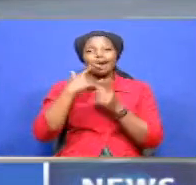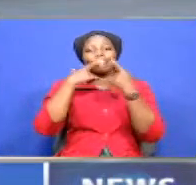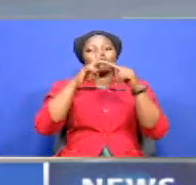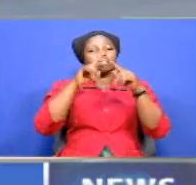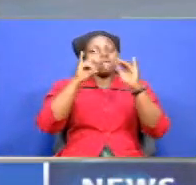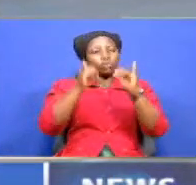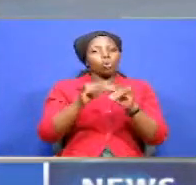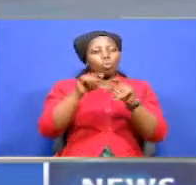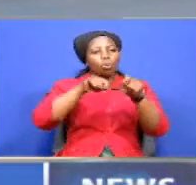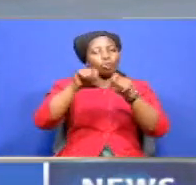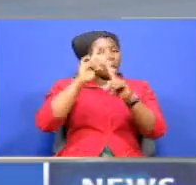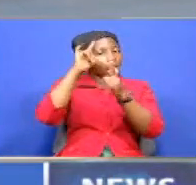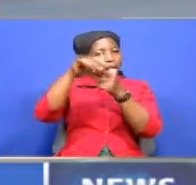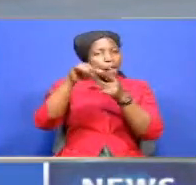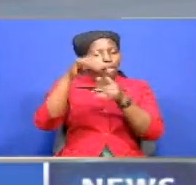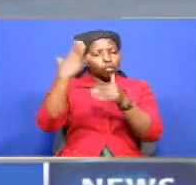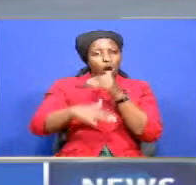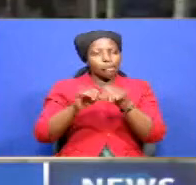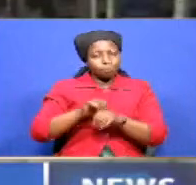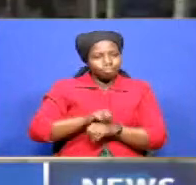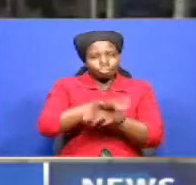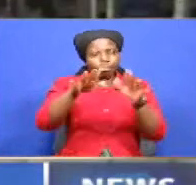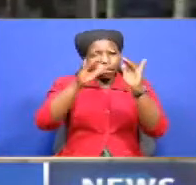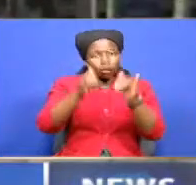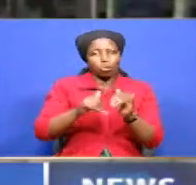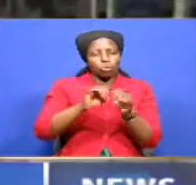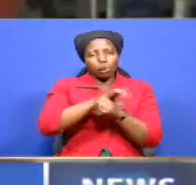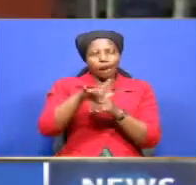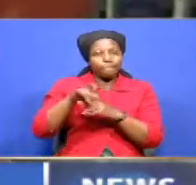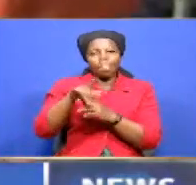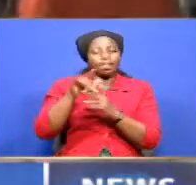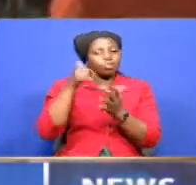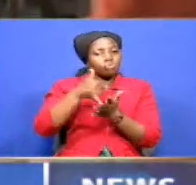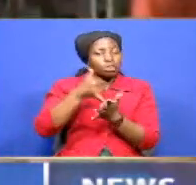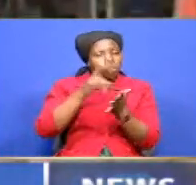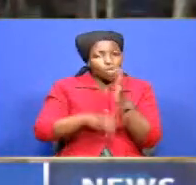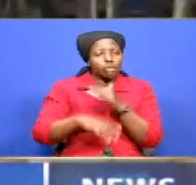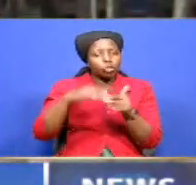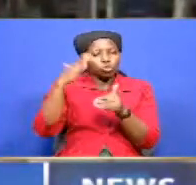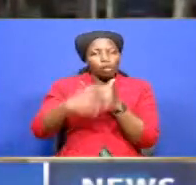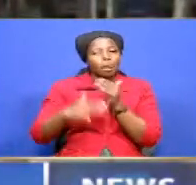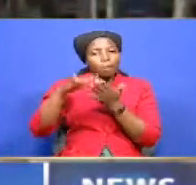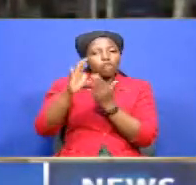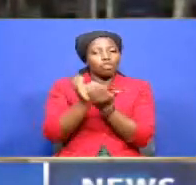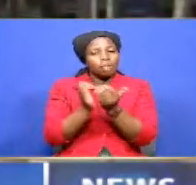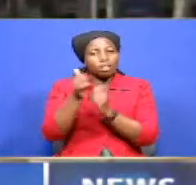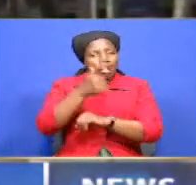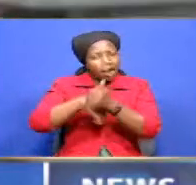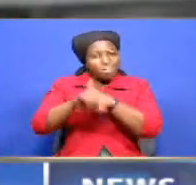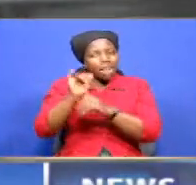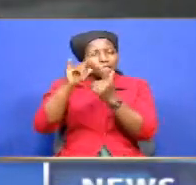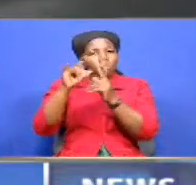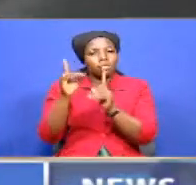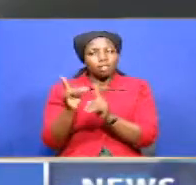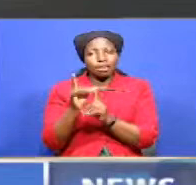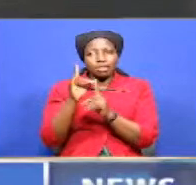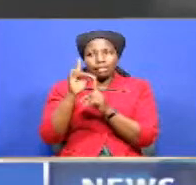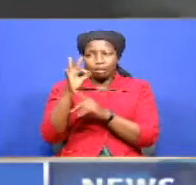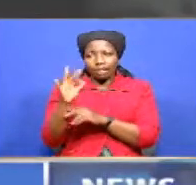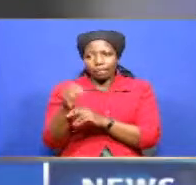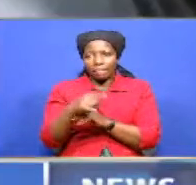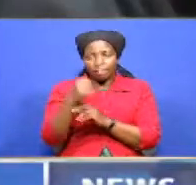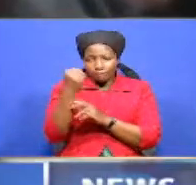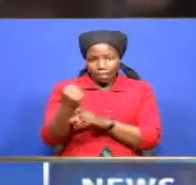measures aimed at stopping the spread of the new coronavirus including halting most commercial activities until May 30th. In Africa,